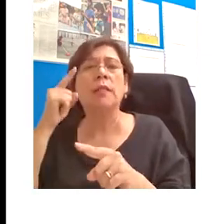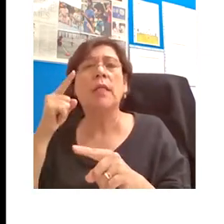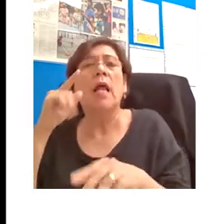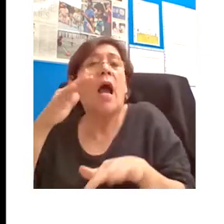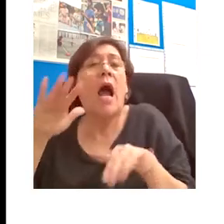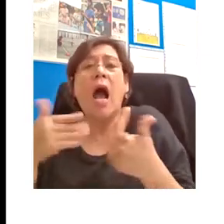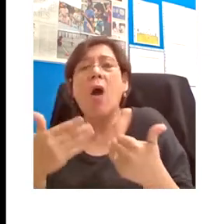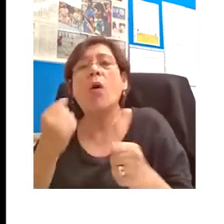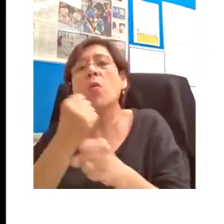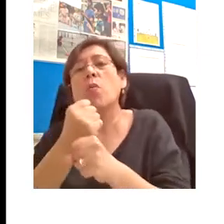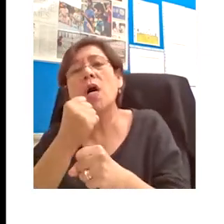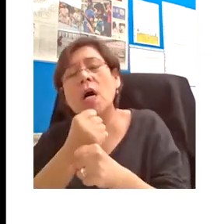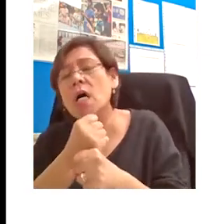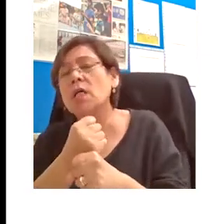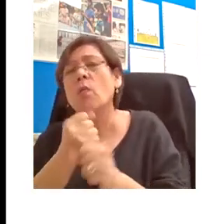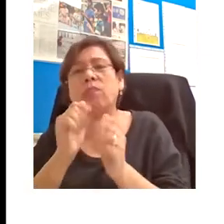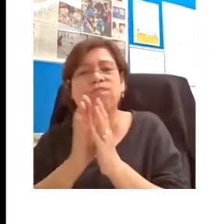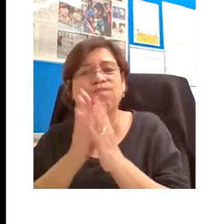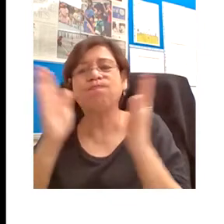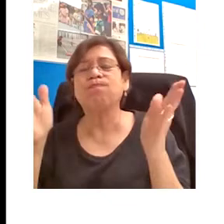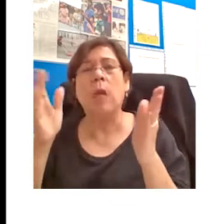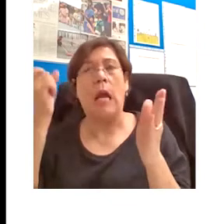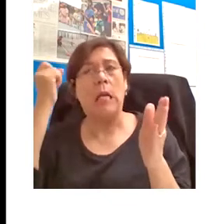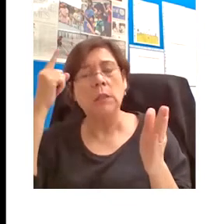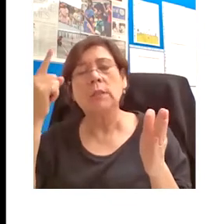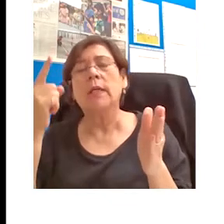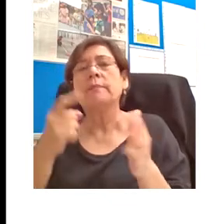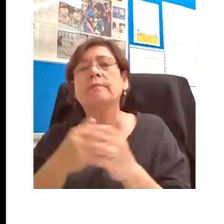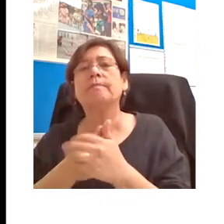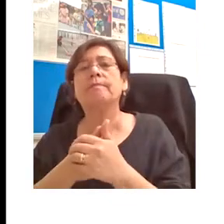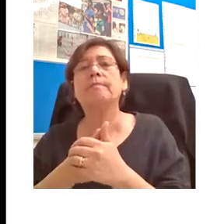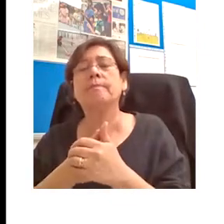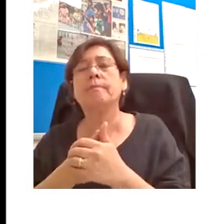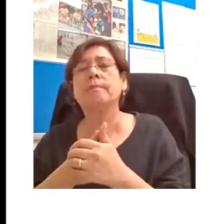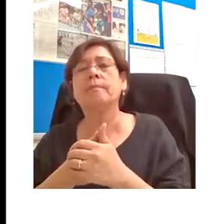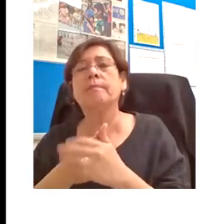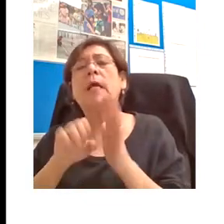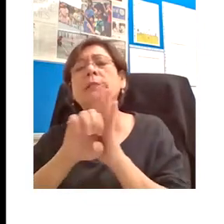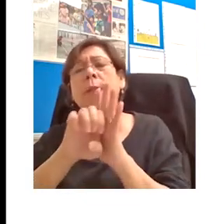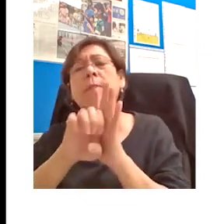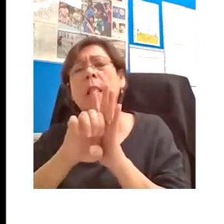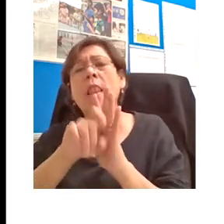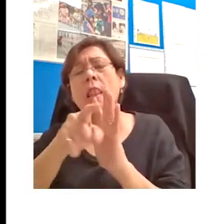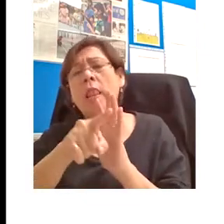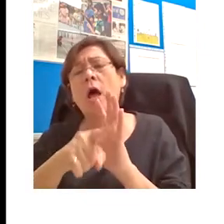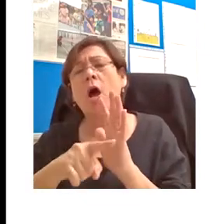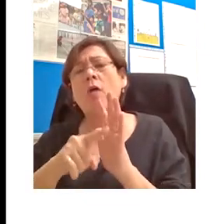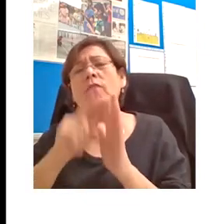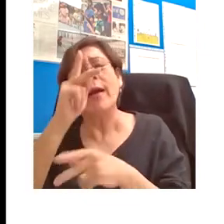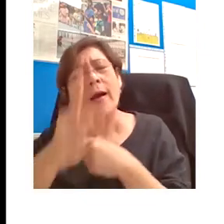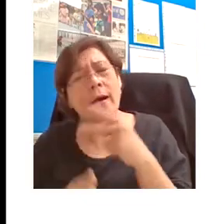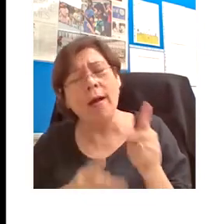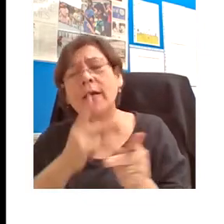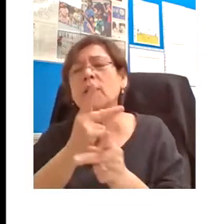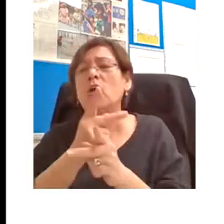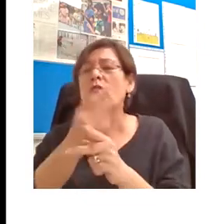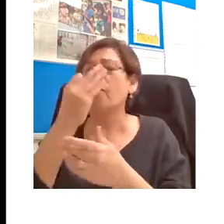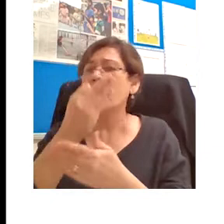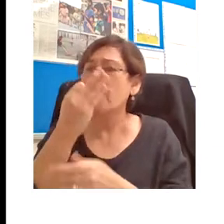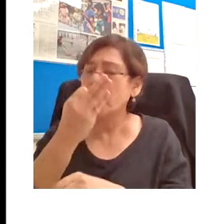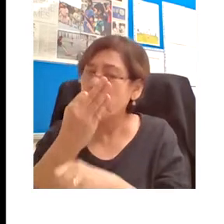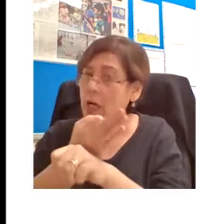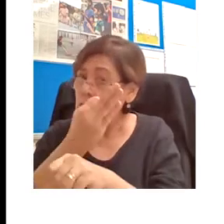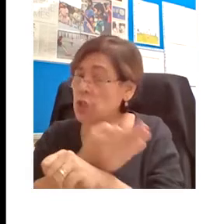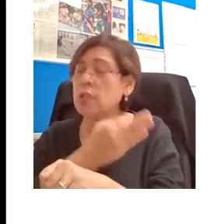it works, what its broader significance is. So these are examples of the kind of functionality which